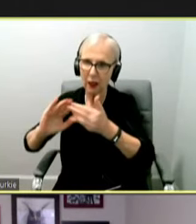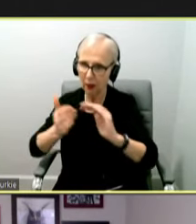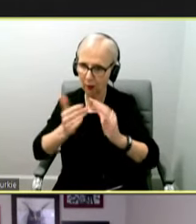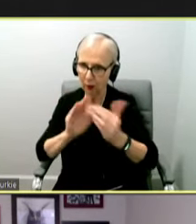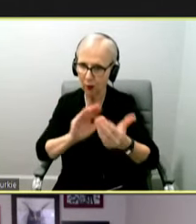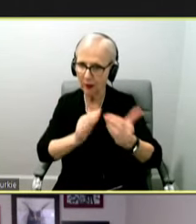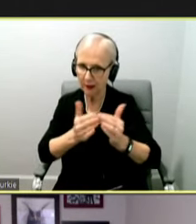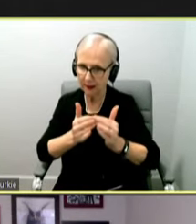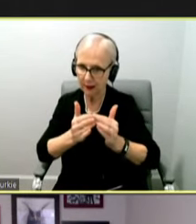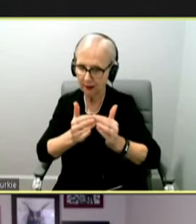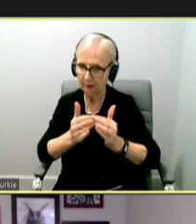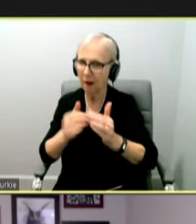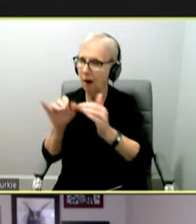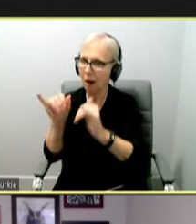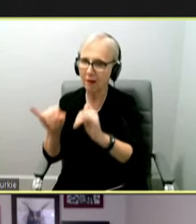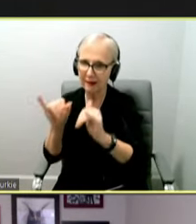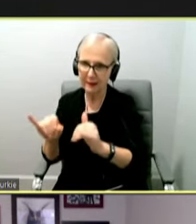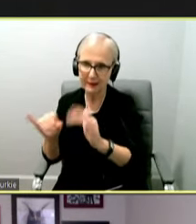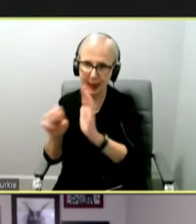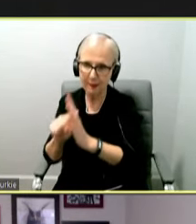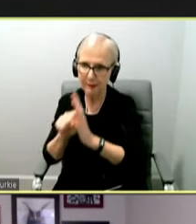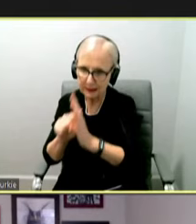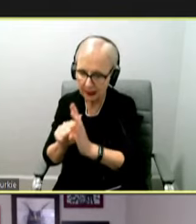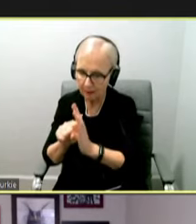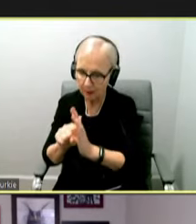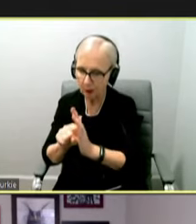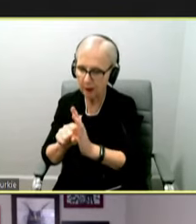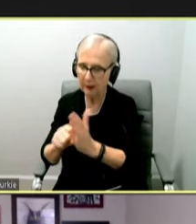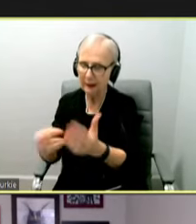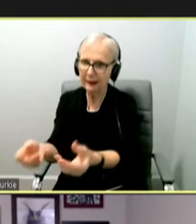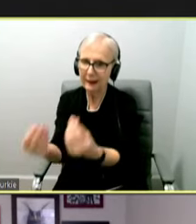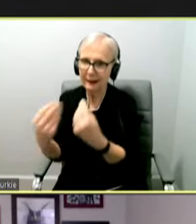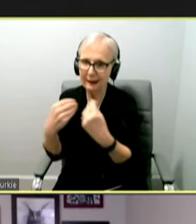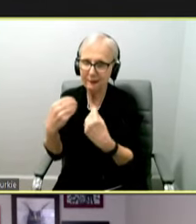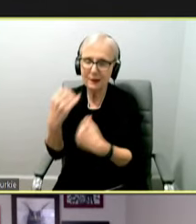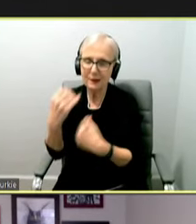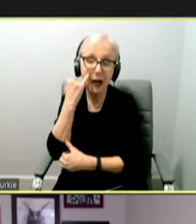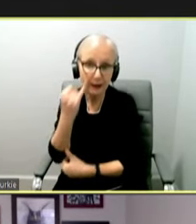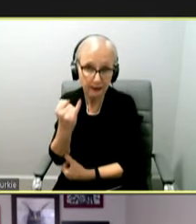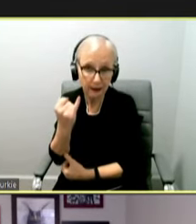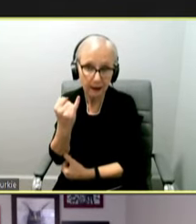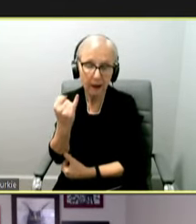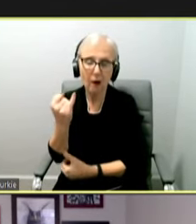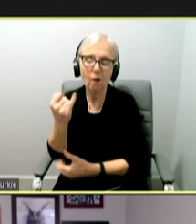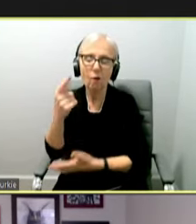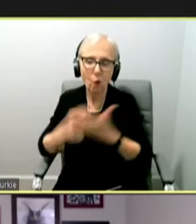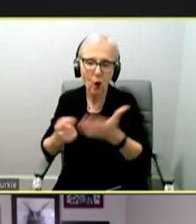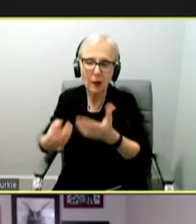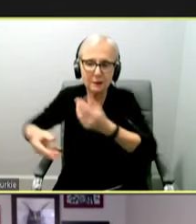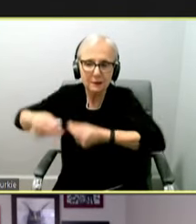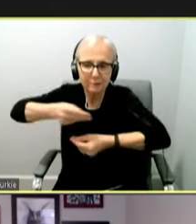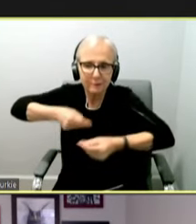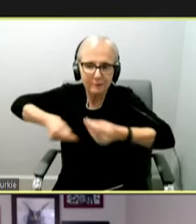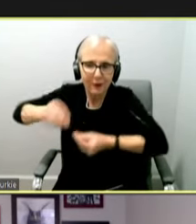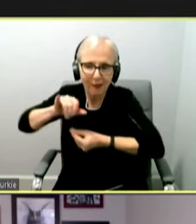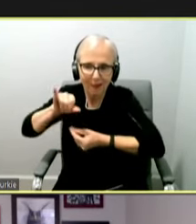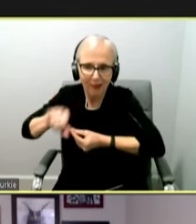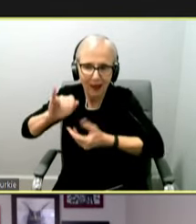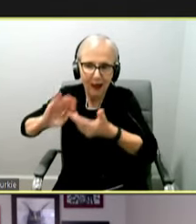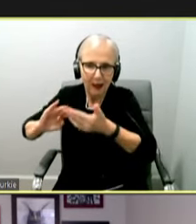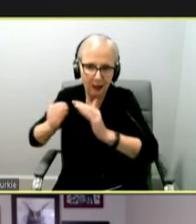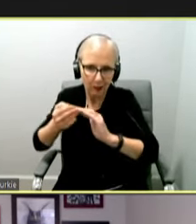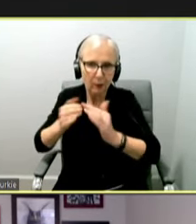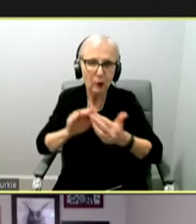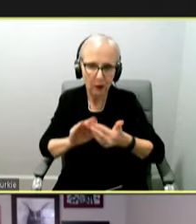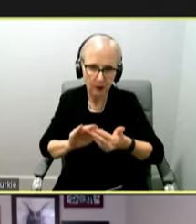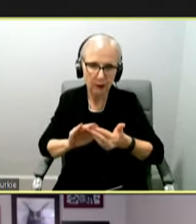all in the same sample, sample. This allows us to get a snapshot view of what might be circulating in a whole community. Next slide, please.